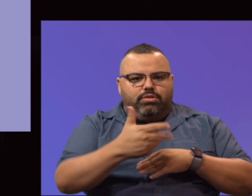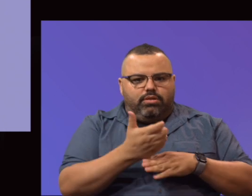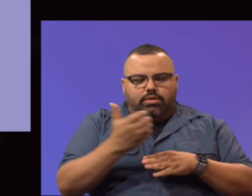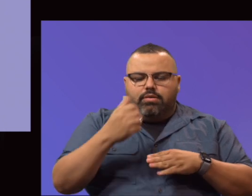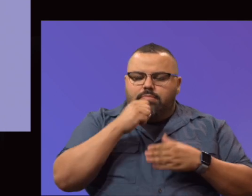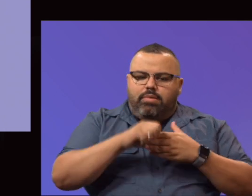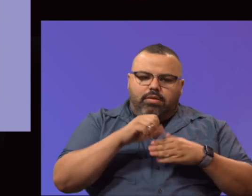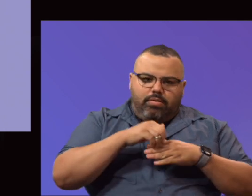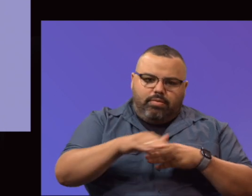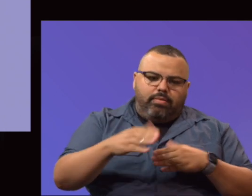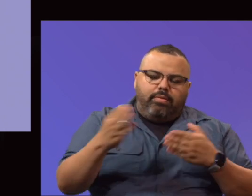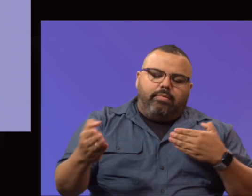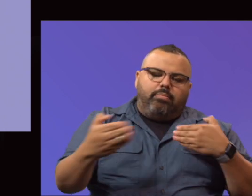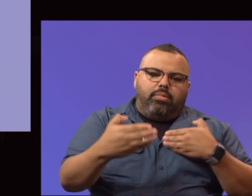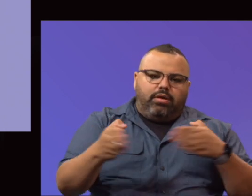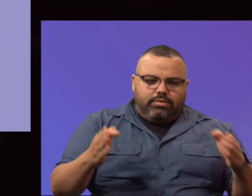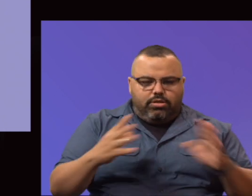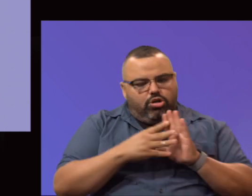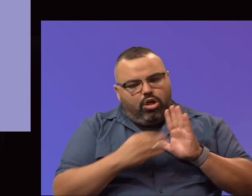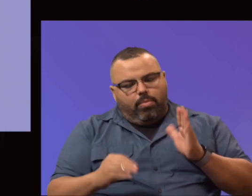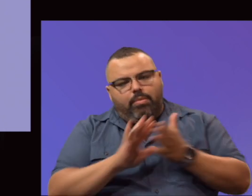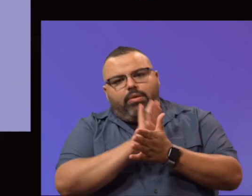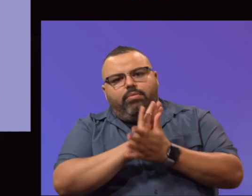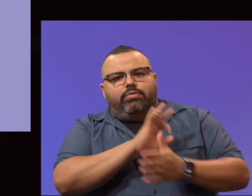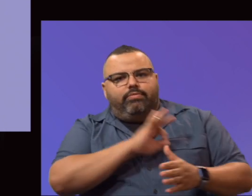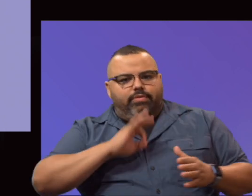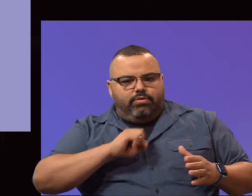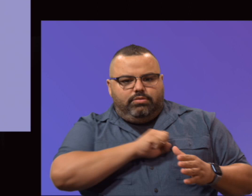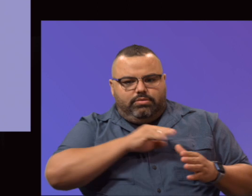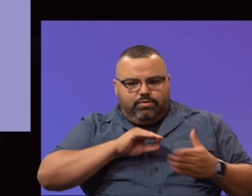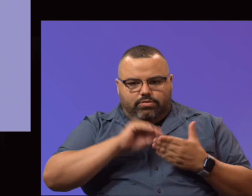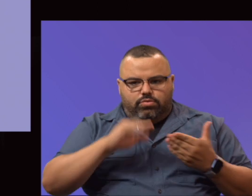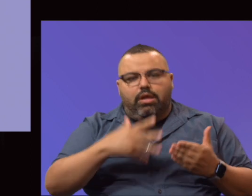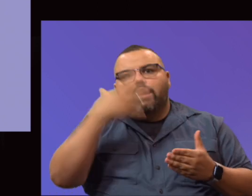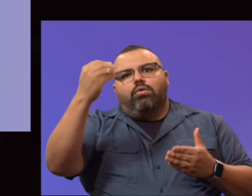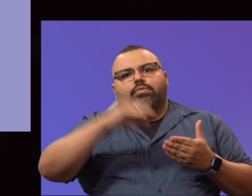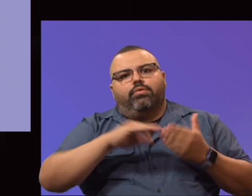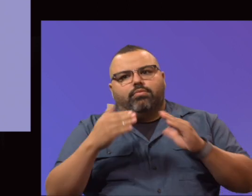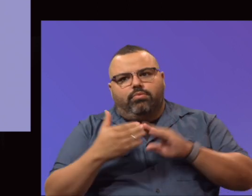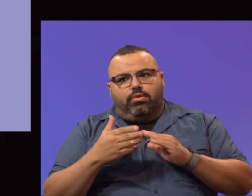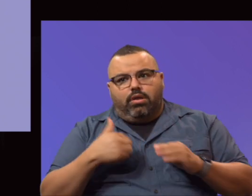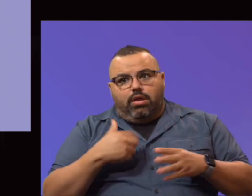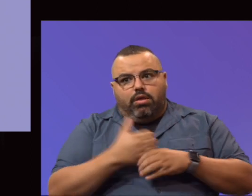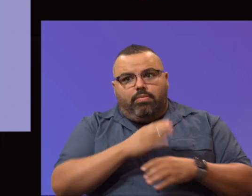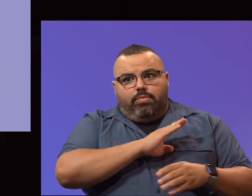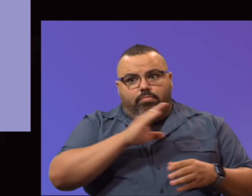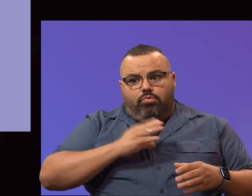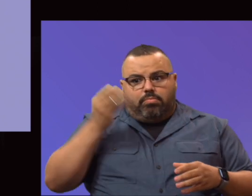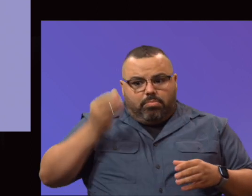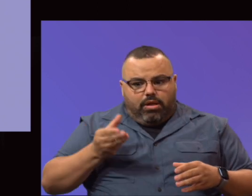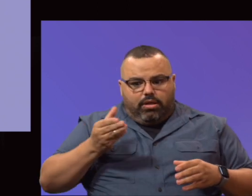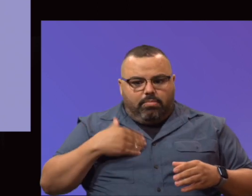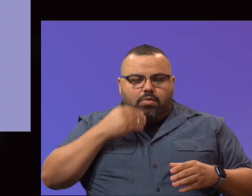copies, and paper to our faculty, staff, students, and the community. I received the board packets at my home. I want to thank you all for